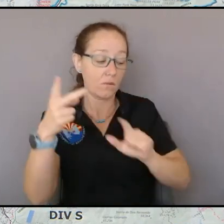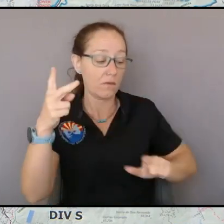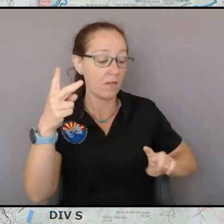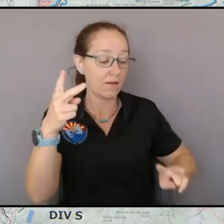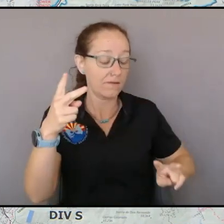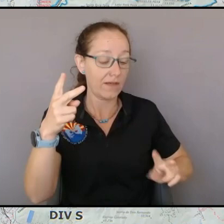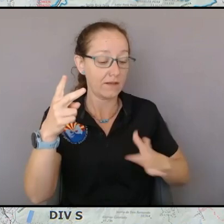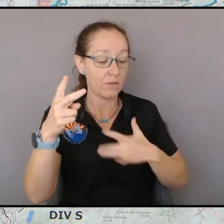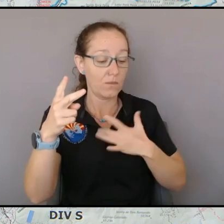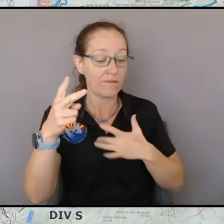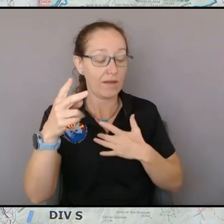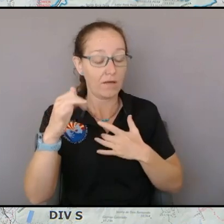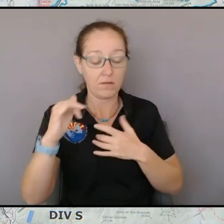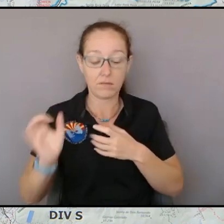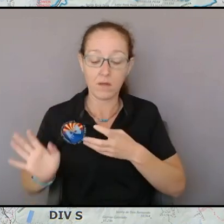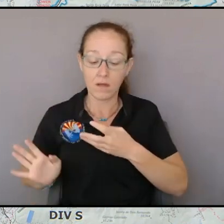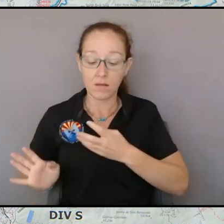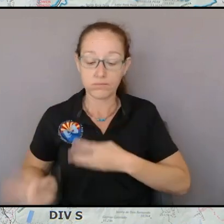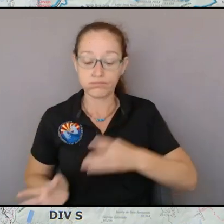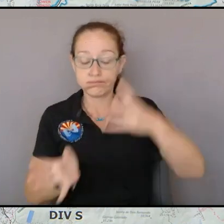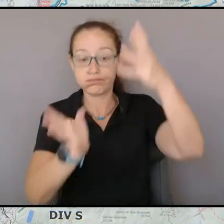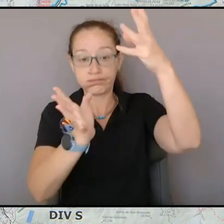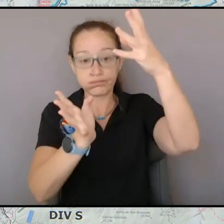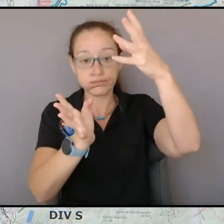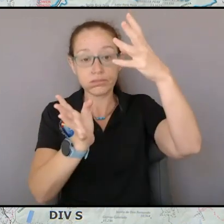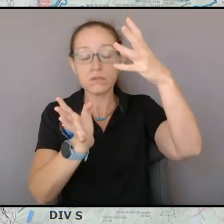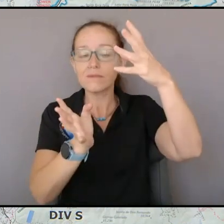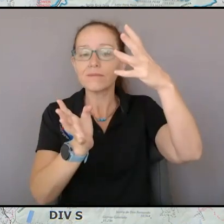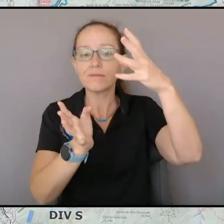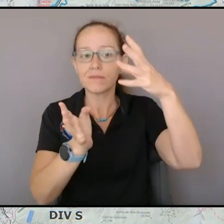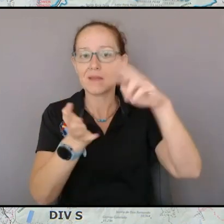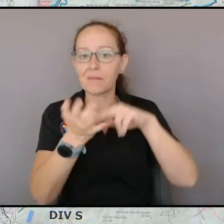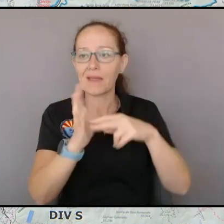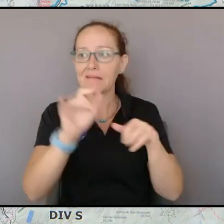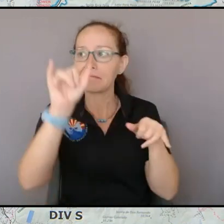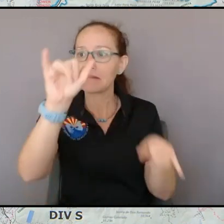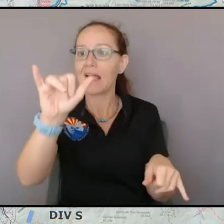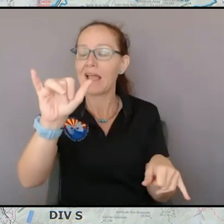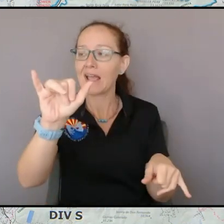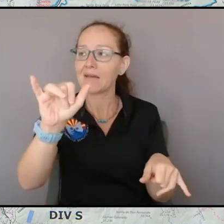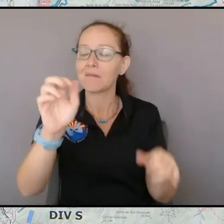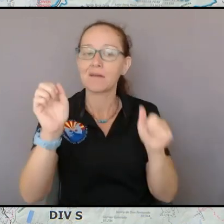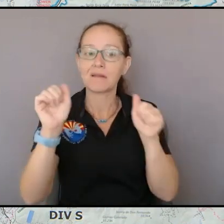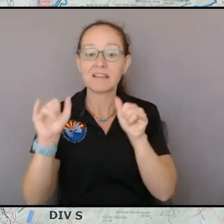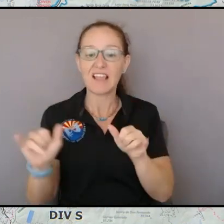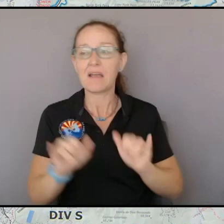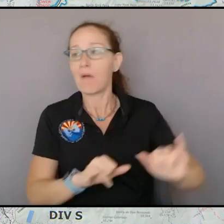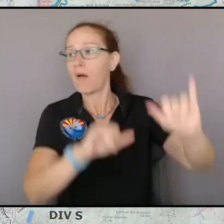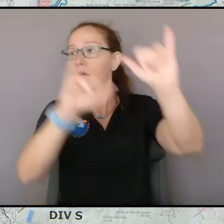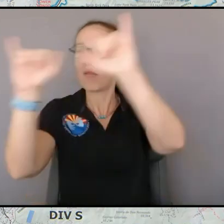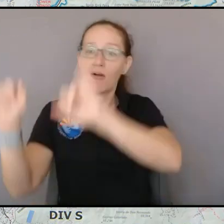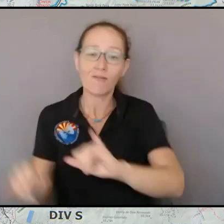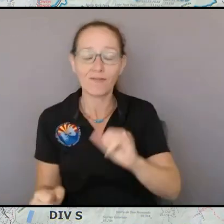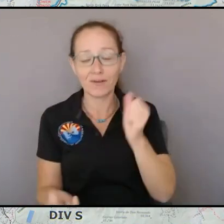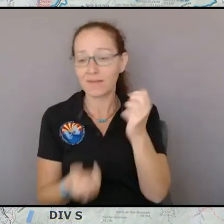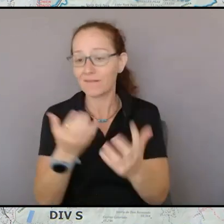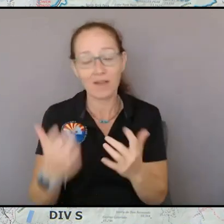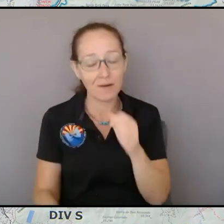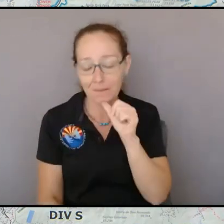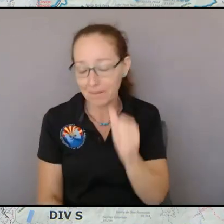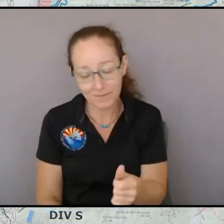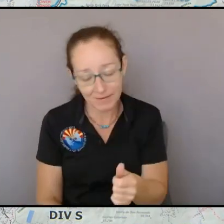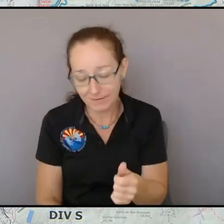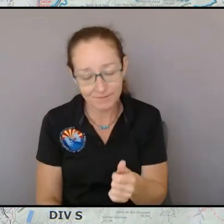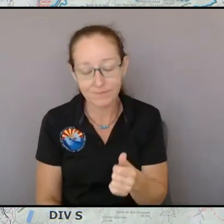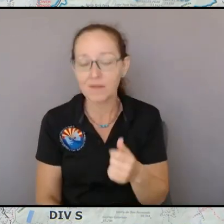the southwest wind that they feel in the fire we know that those conditions on the fire may be different and then that allows us to plan for them so we use those